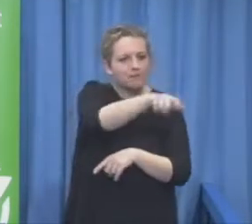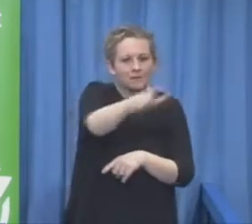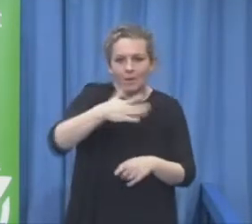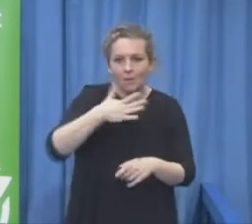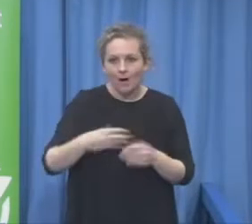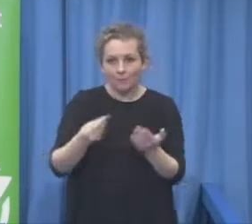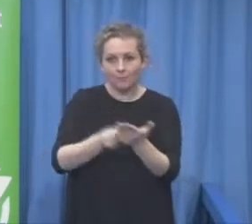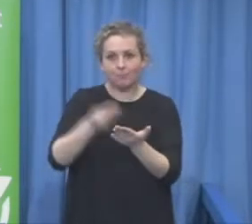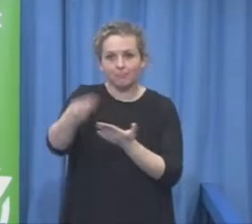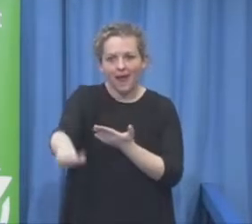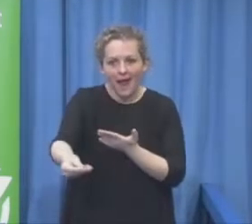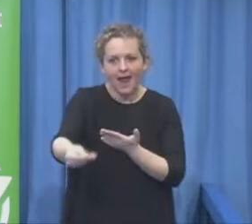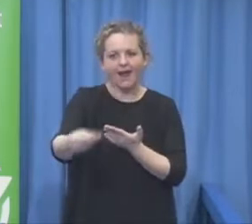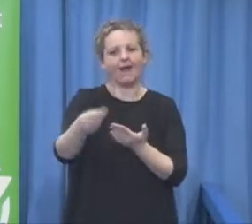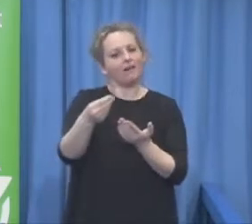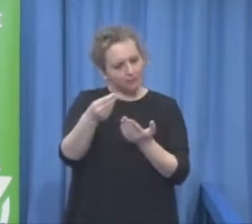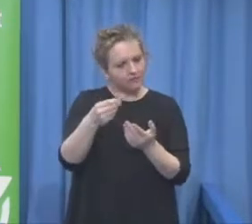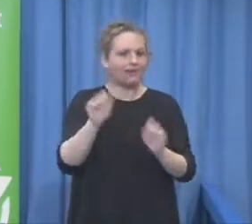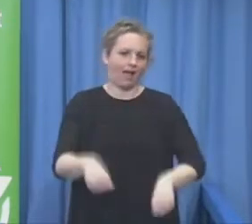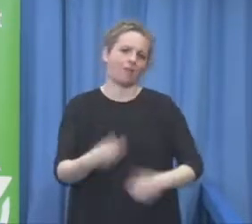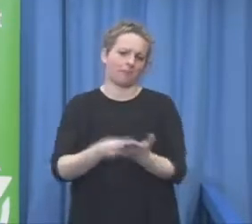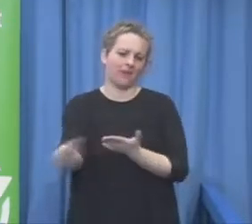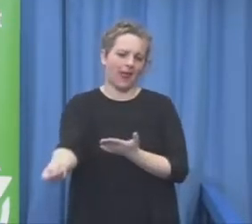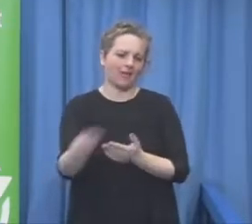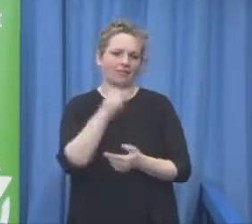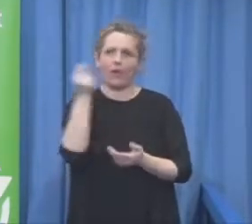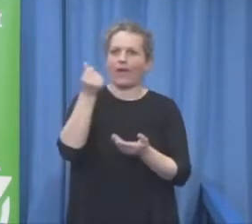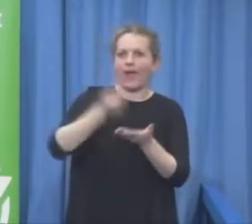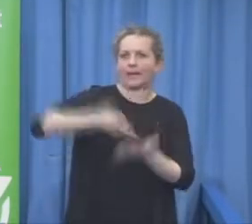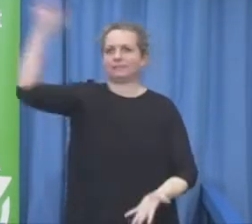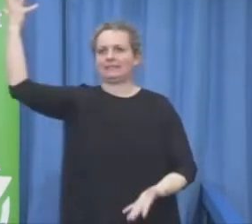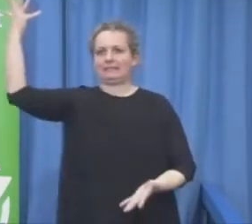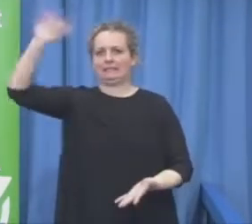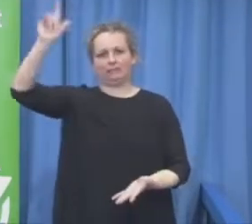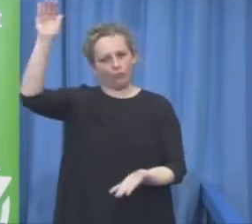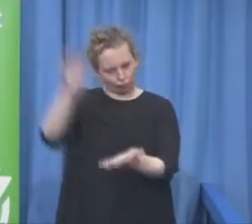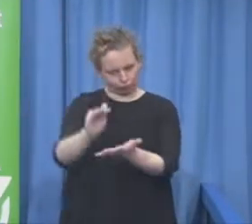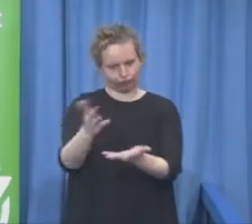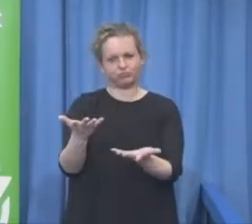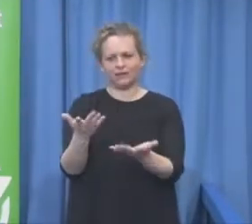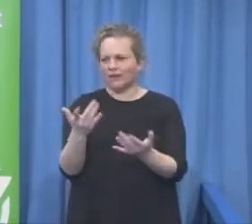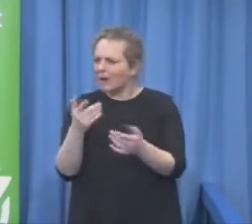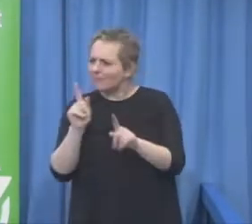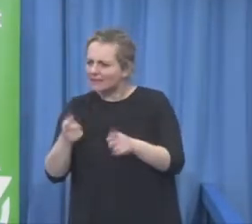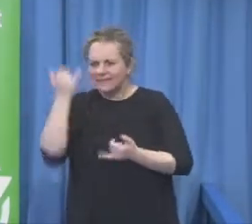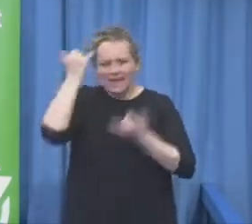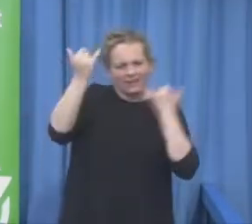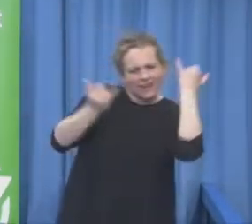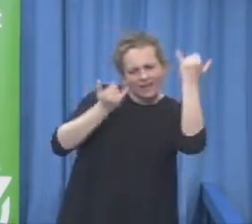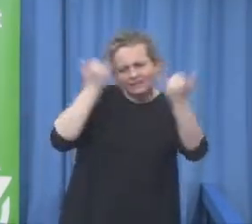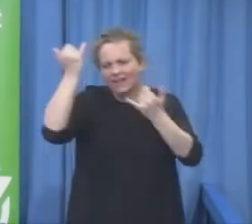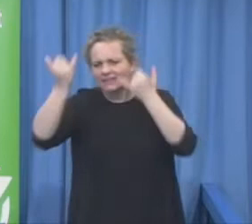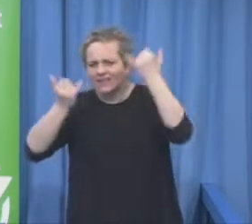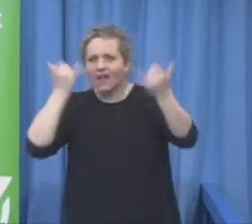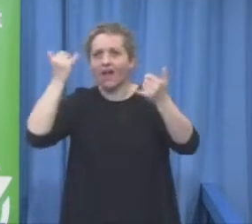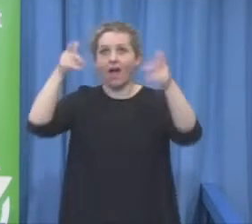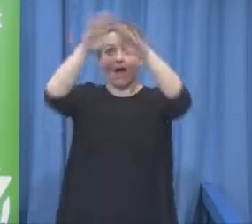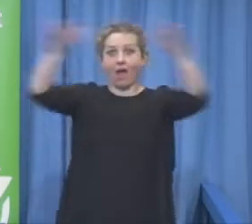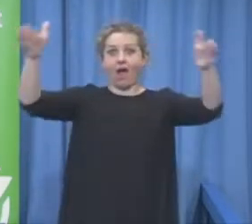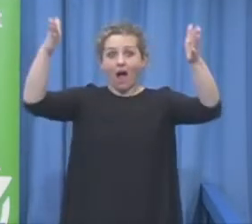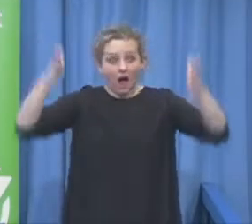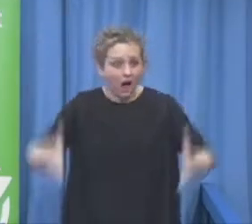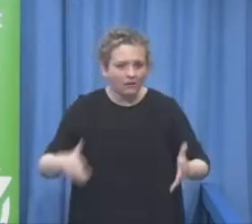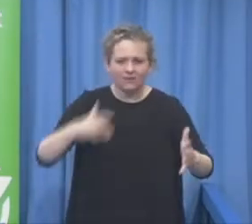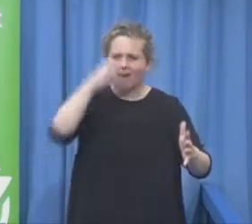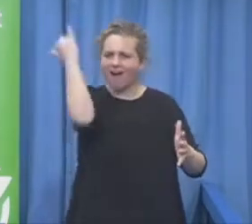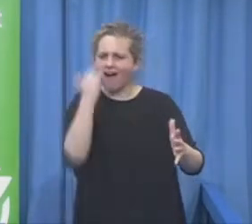create the new sports and the amusement from some problems around the disability